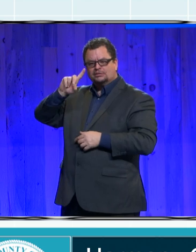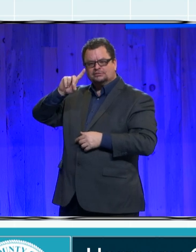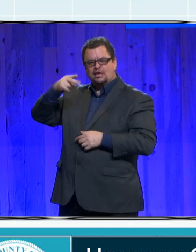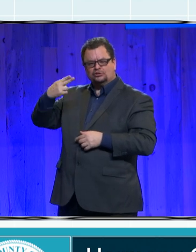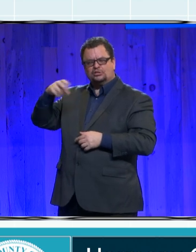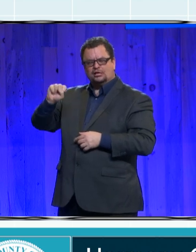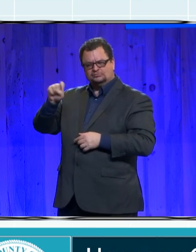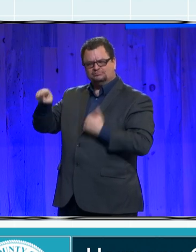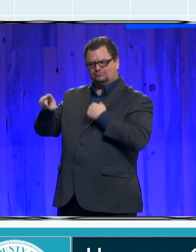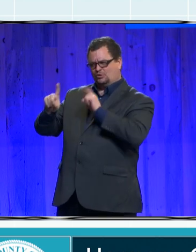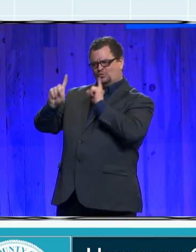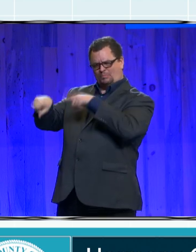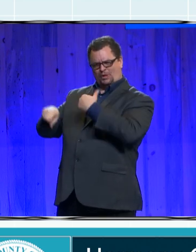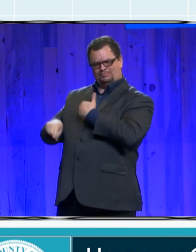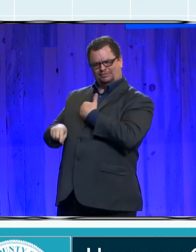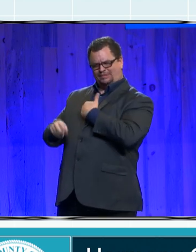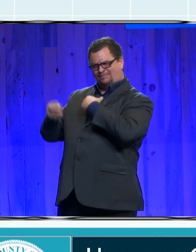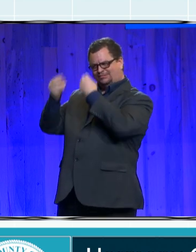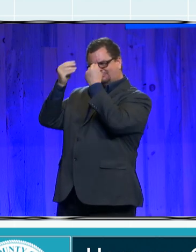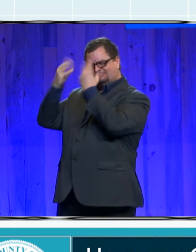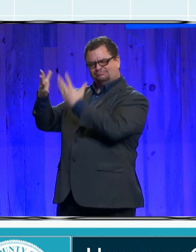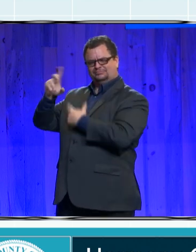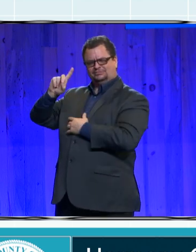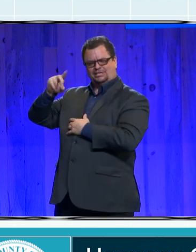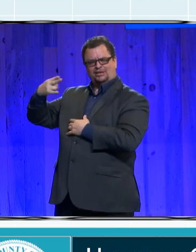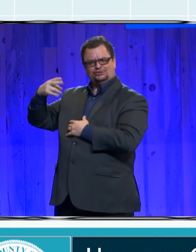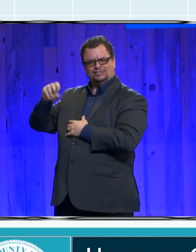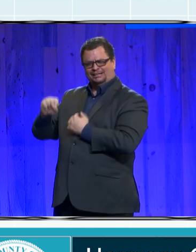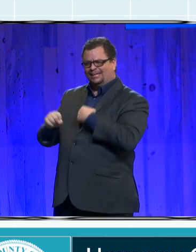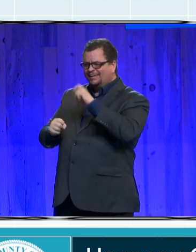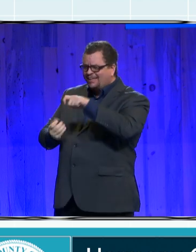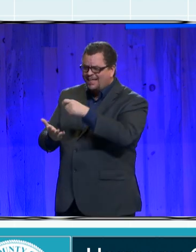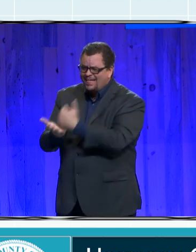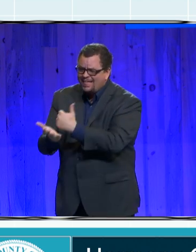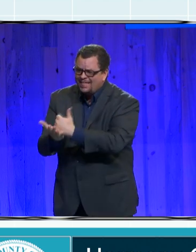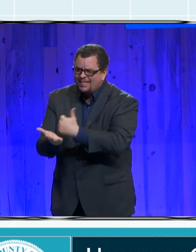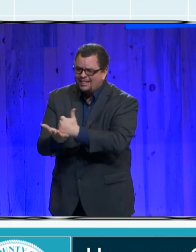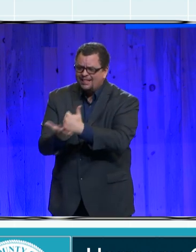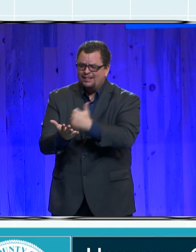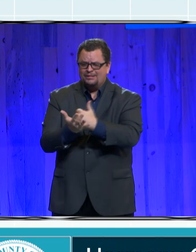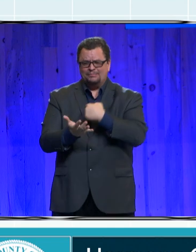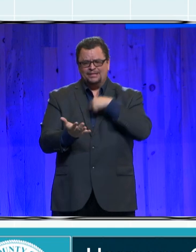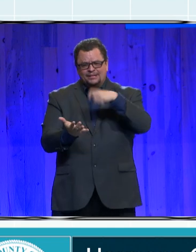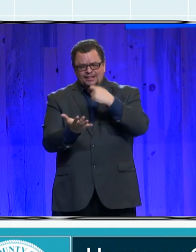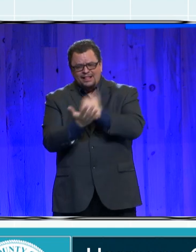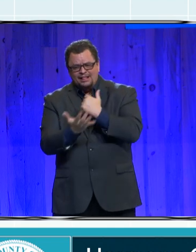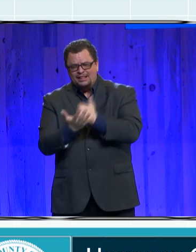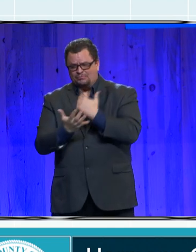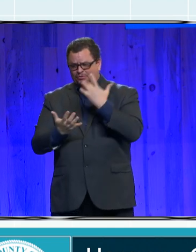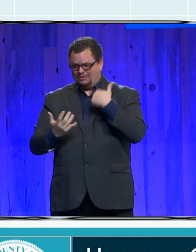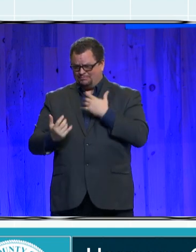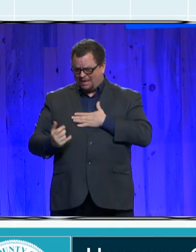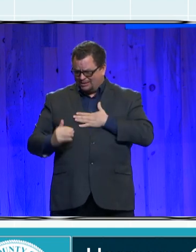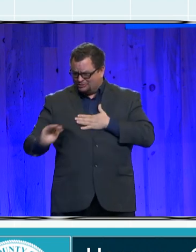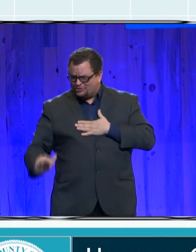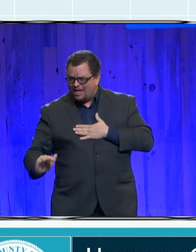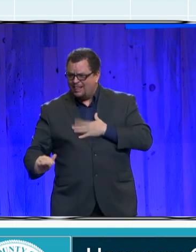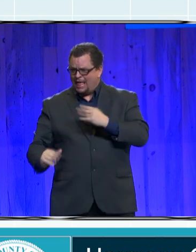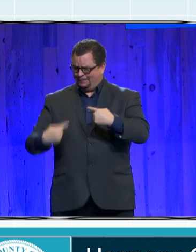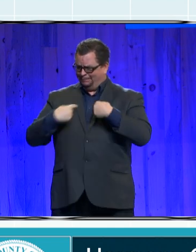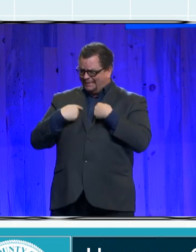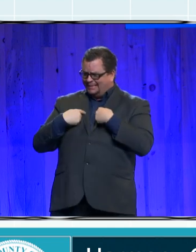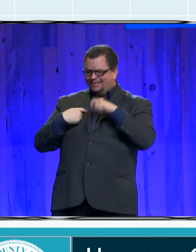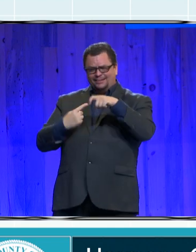I tried to go get TANF, food stamps, anything to help support my child and myself at the time. And they asked, where are your parents?